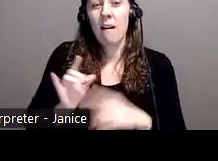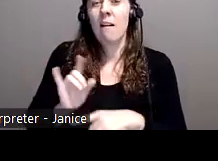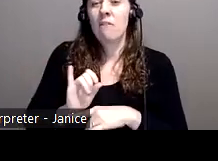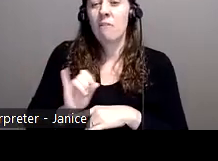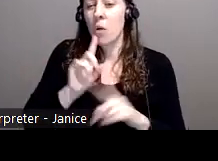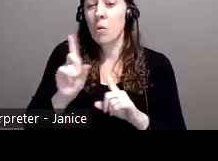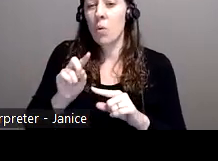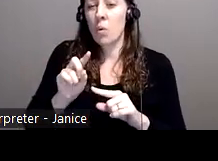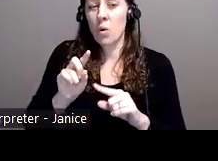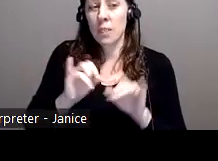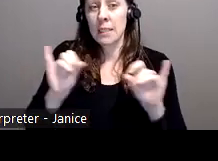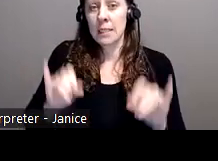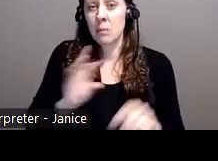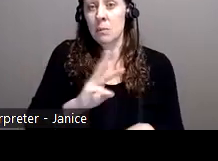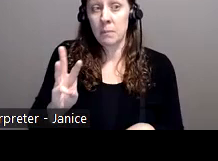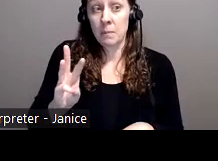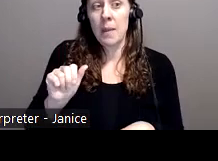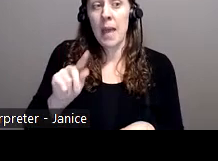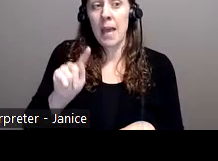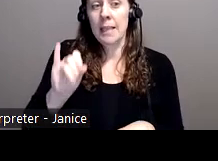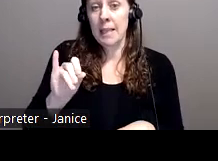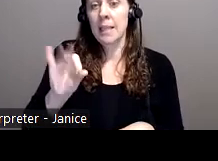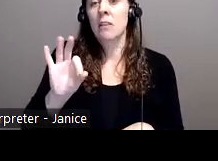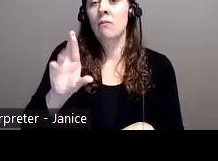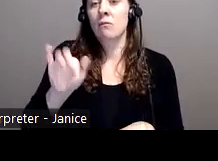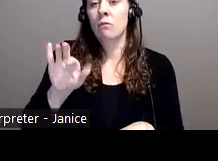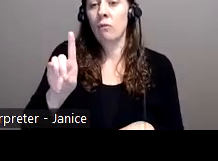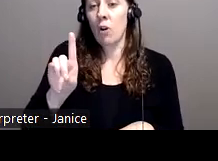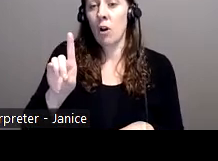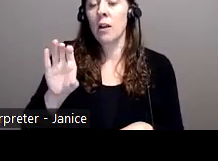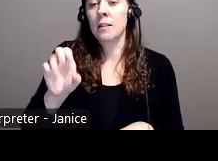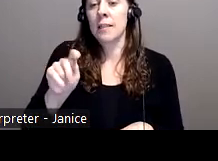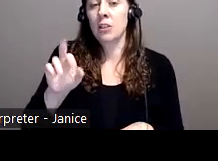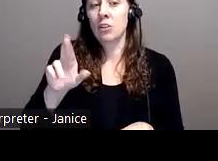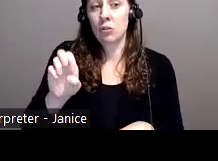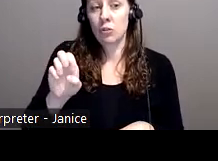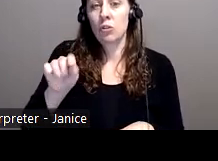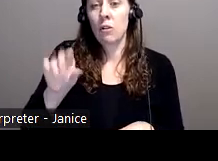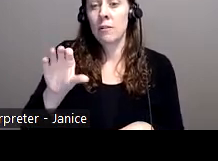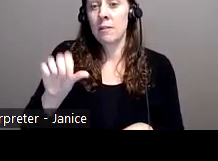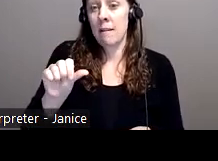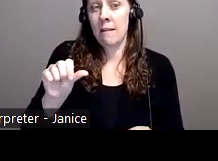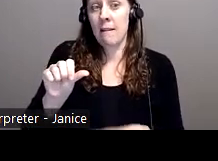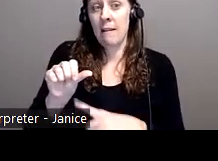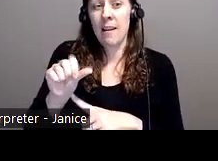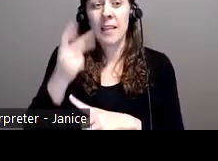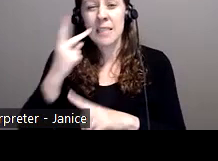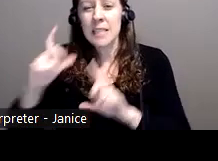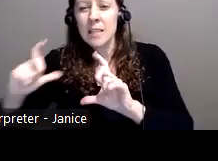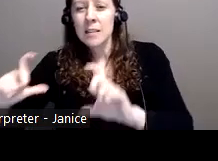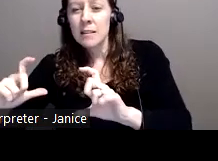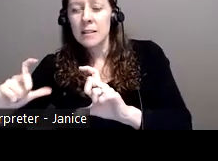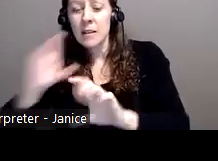system on our website, antifraudcentre.ca. And as you can see here, that's basically a picture of our